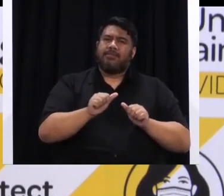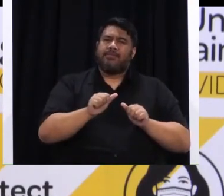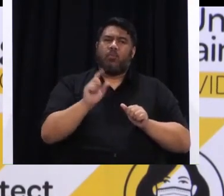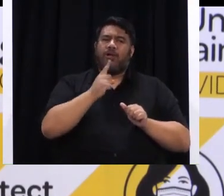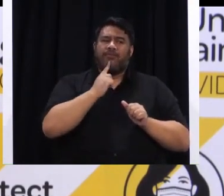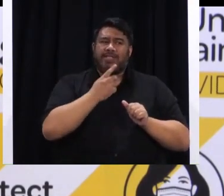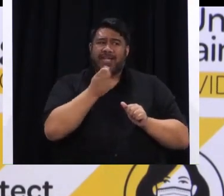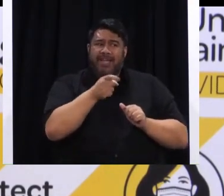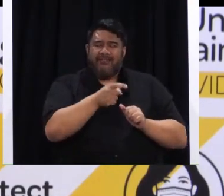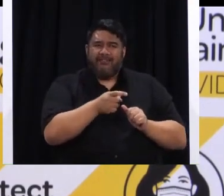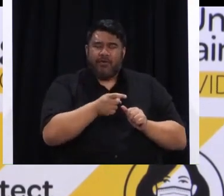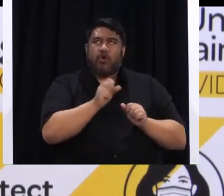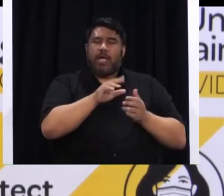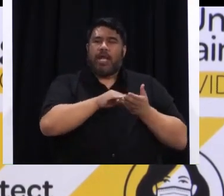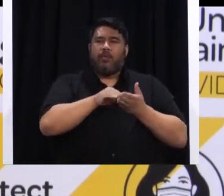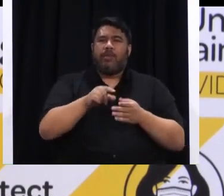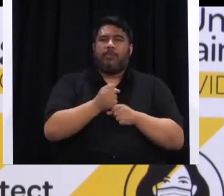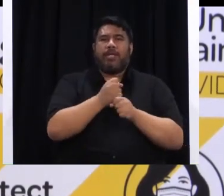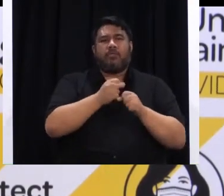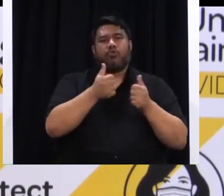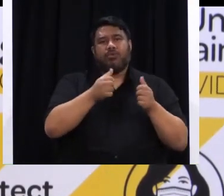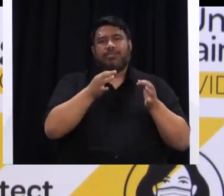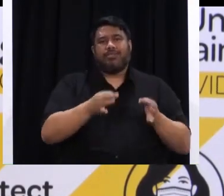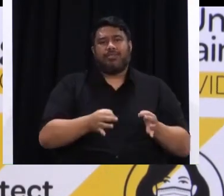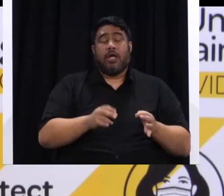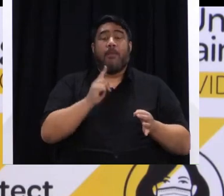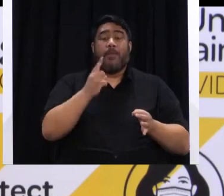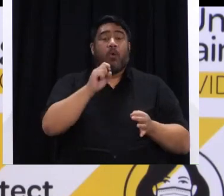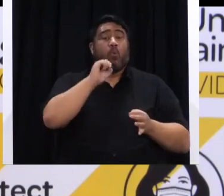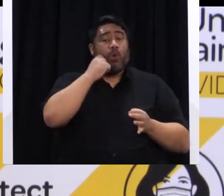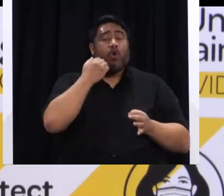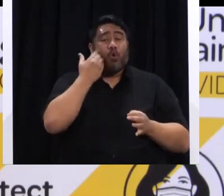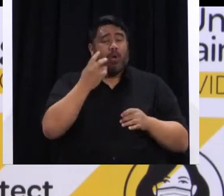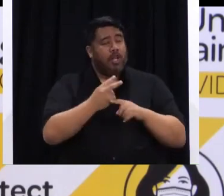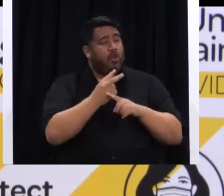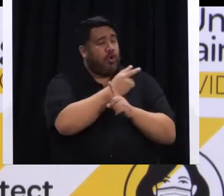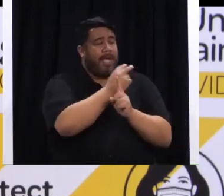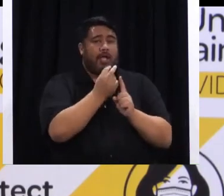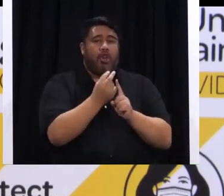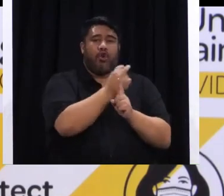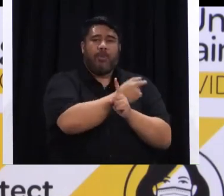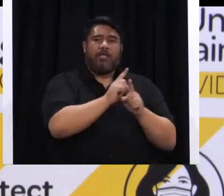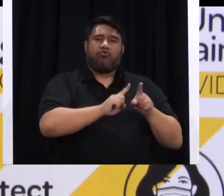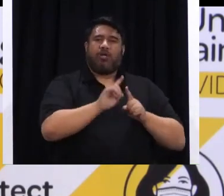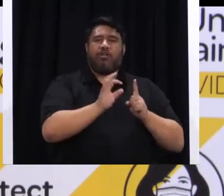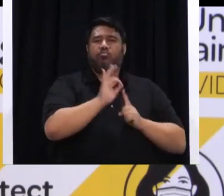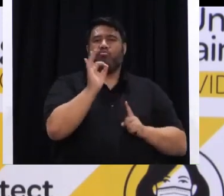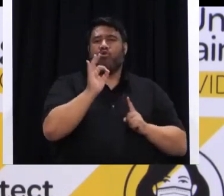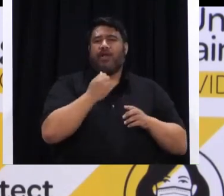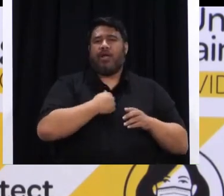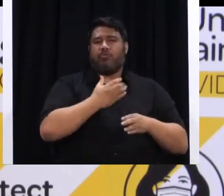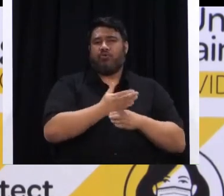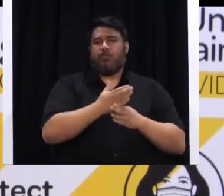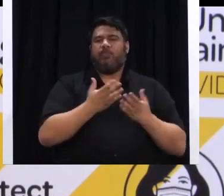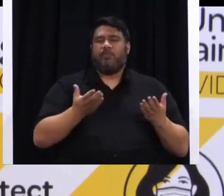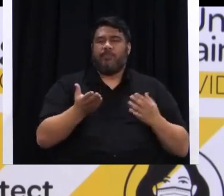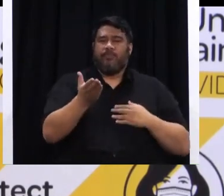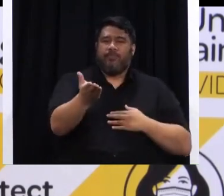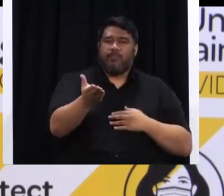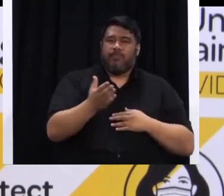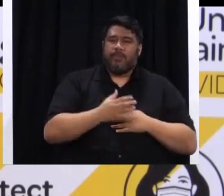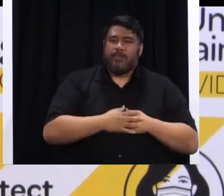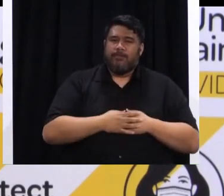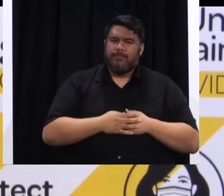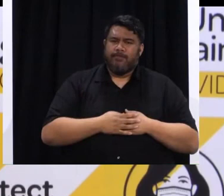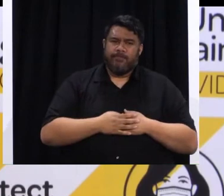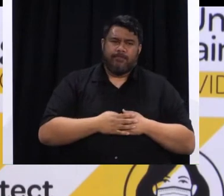time, but we'll always be willing to look back, reflect, and see what could be done better. In the last night, the news reported a